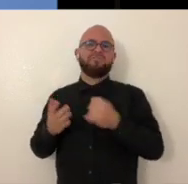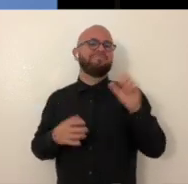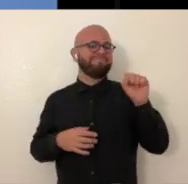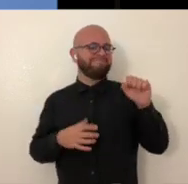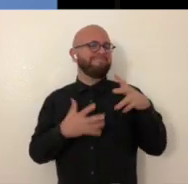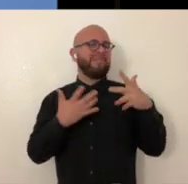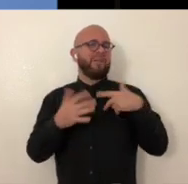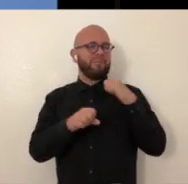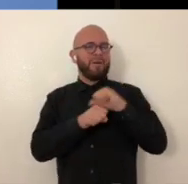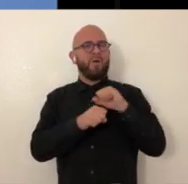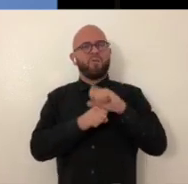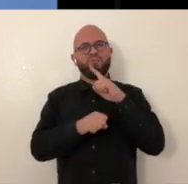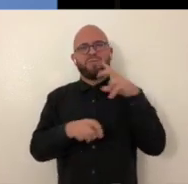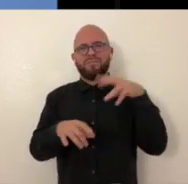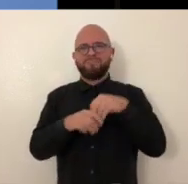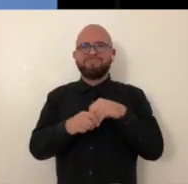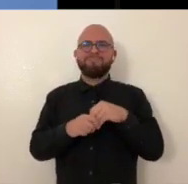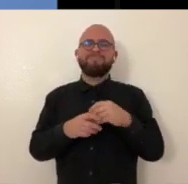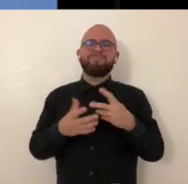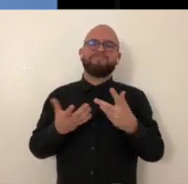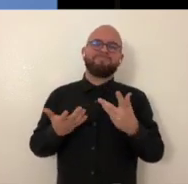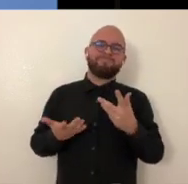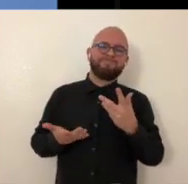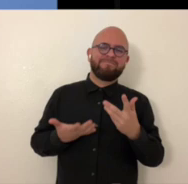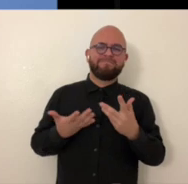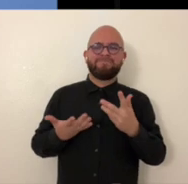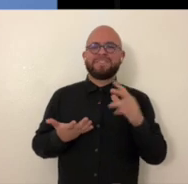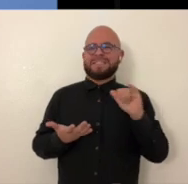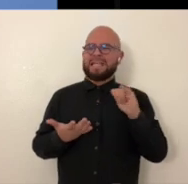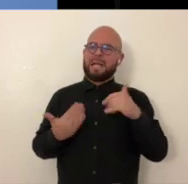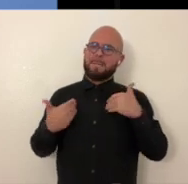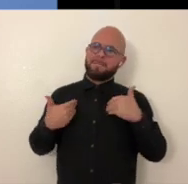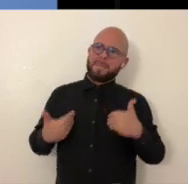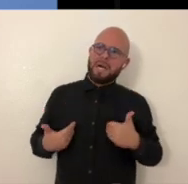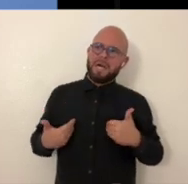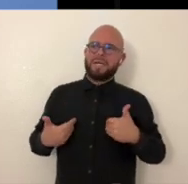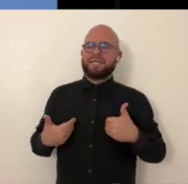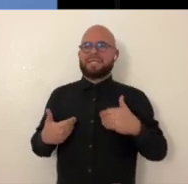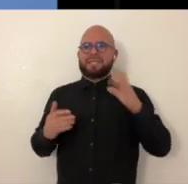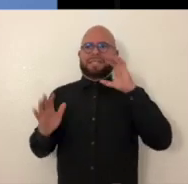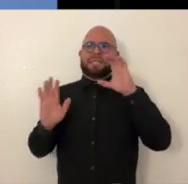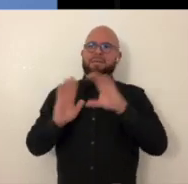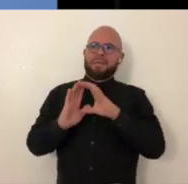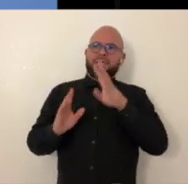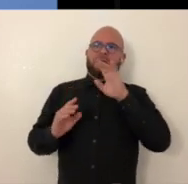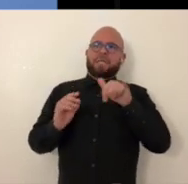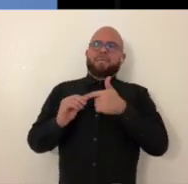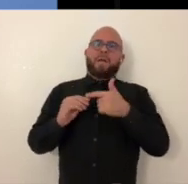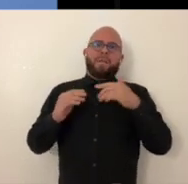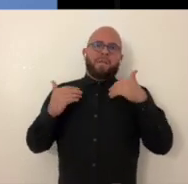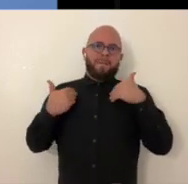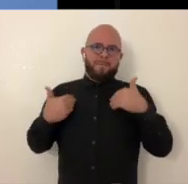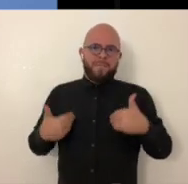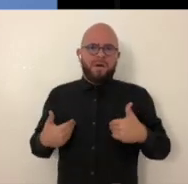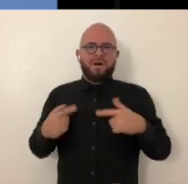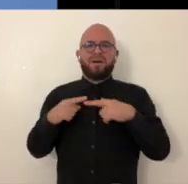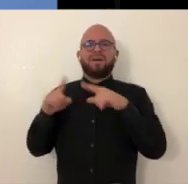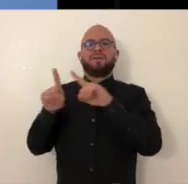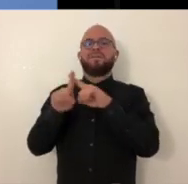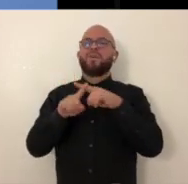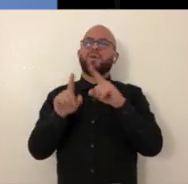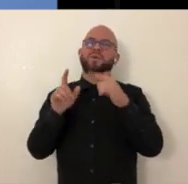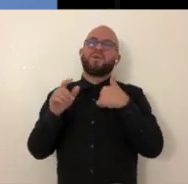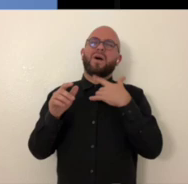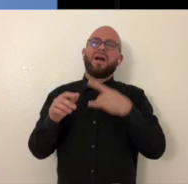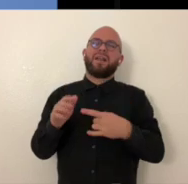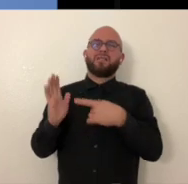pieces. A lot of my work incorporates this sort of like body imagery, know, talking